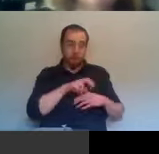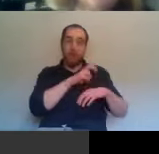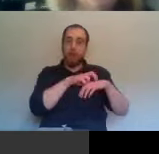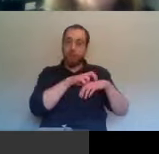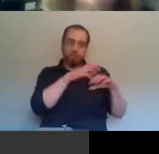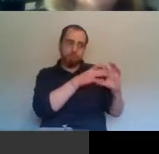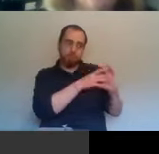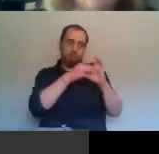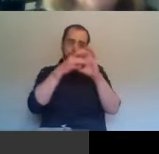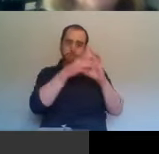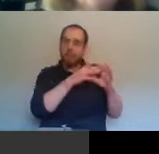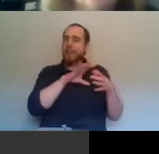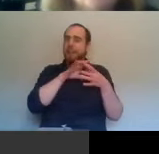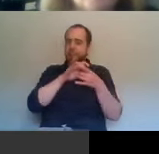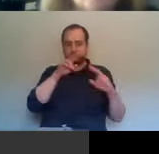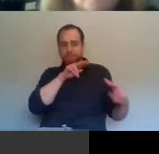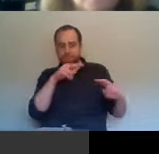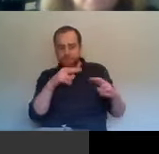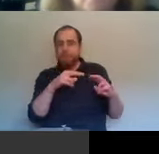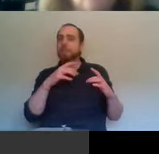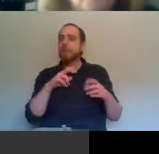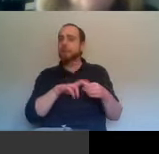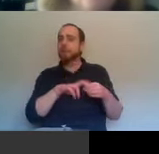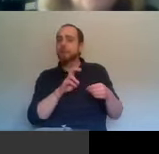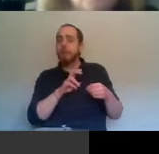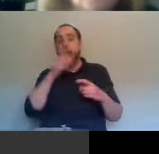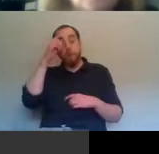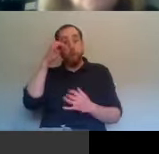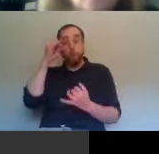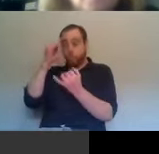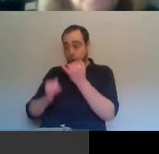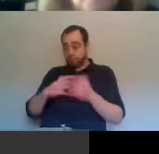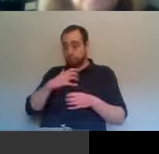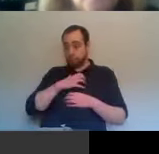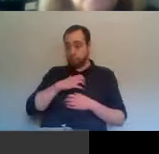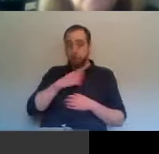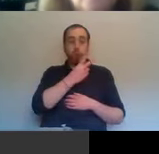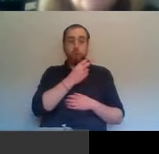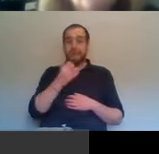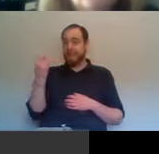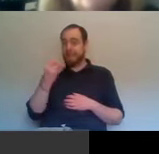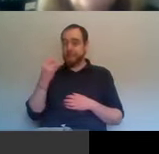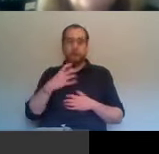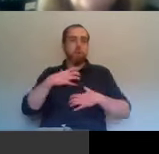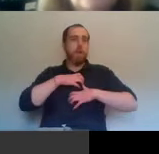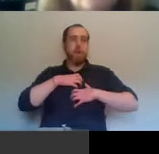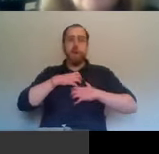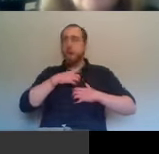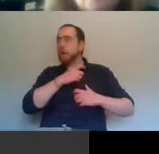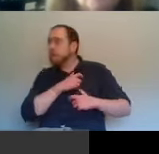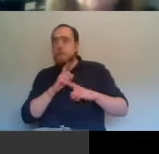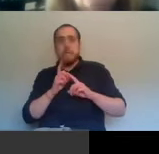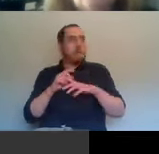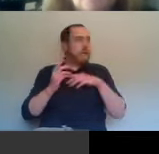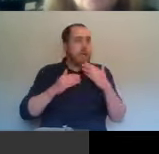the worst fears when, in 2016, have, have really disappeared. I think the, the